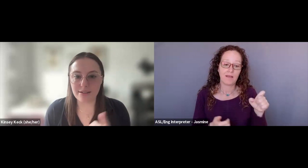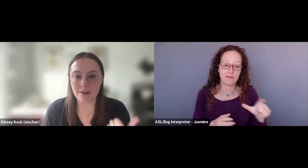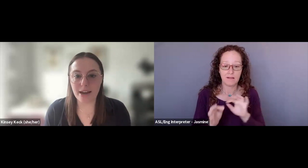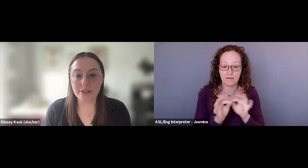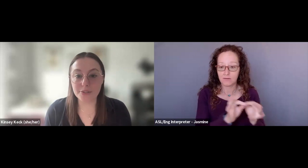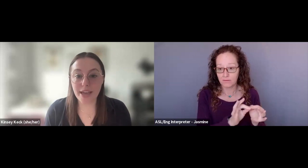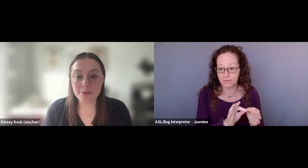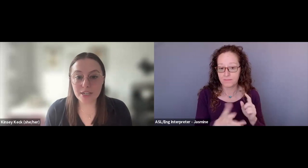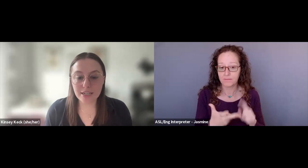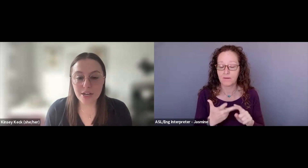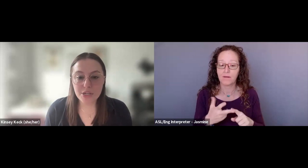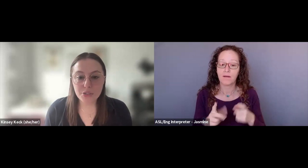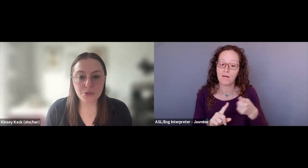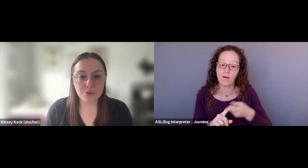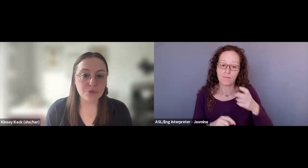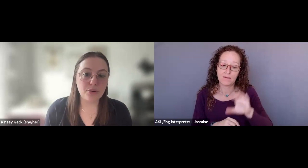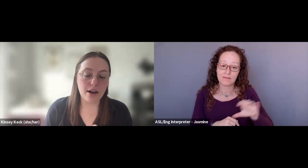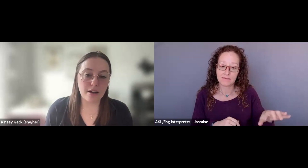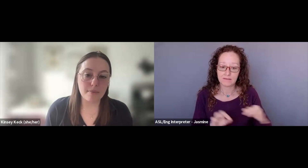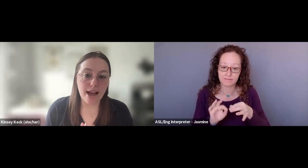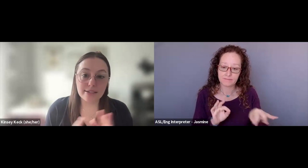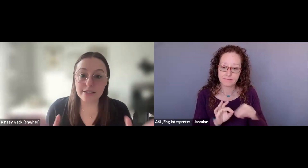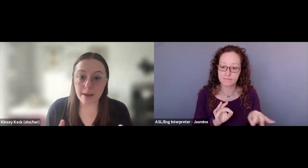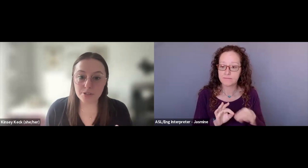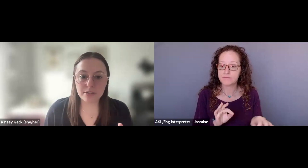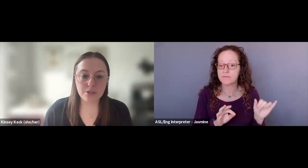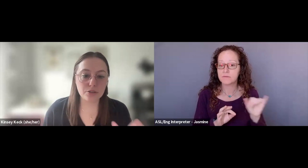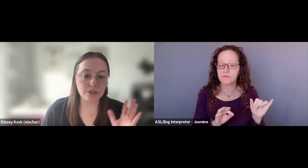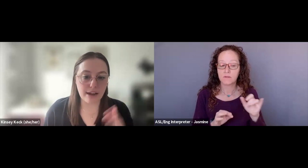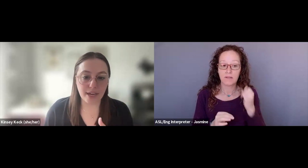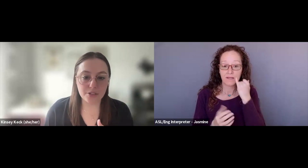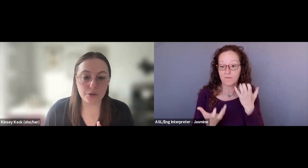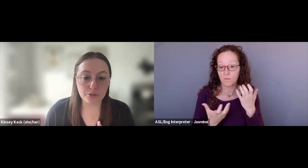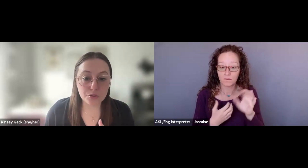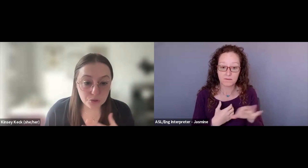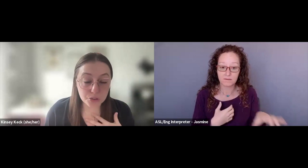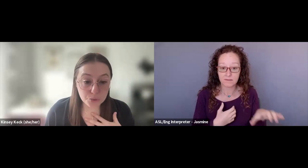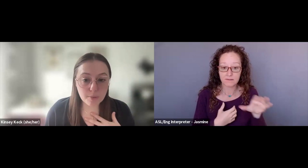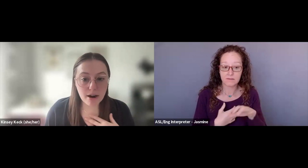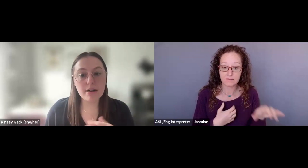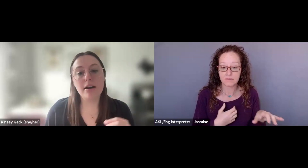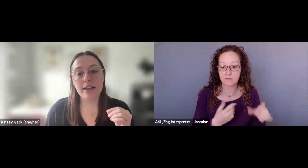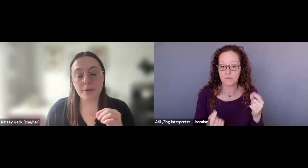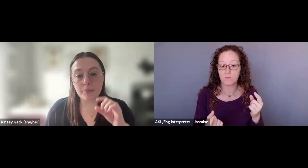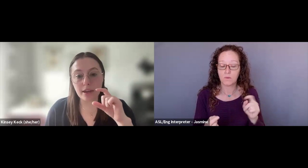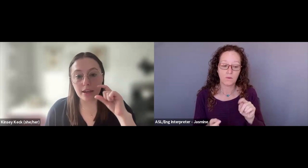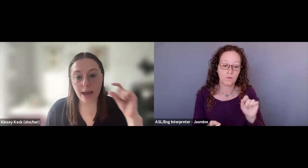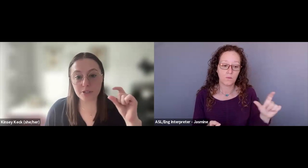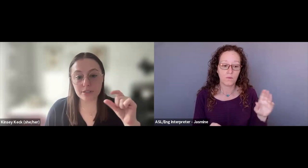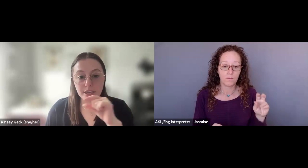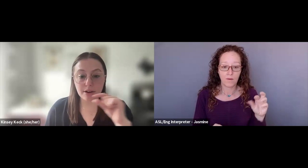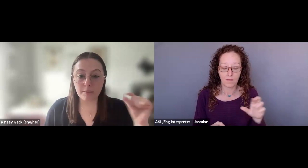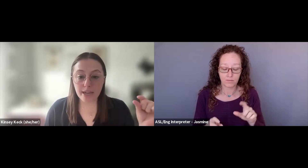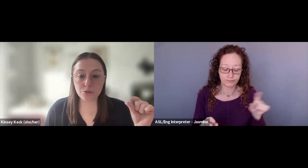well as automatic closed captioning. To access captions, you'll just navigate to your toolbar. There will be